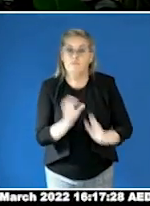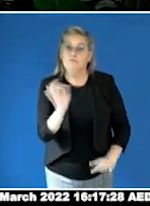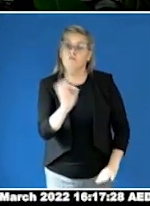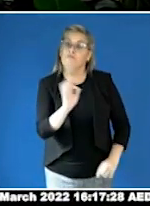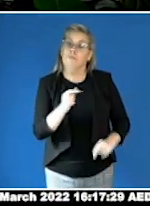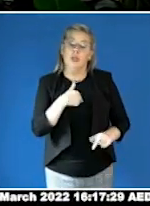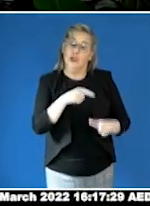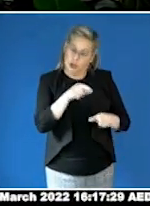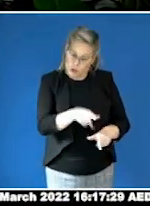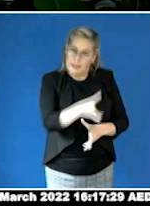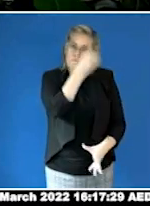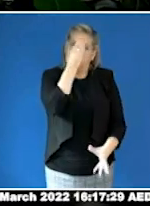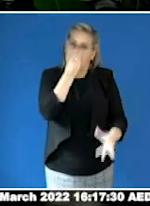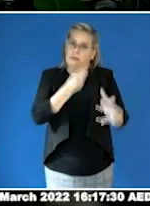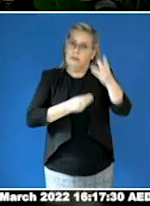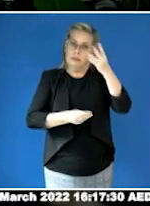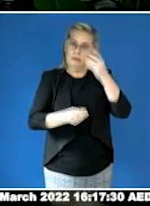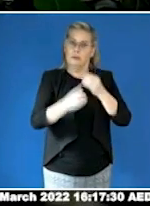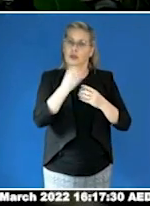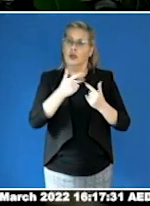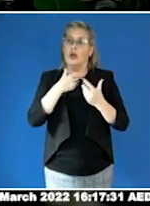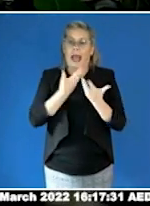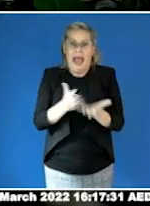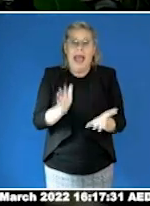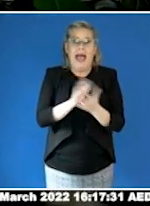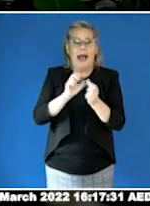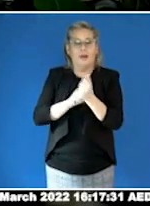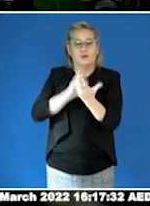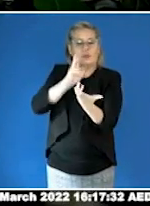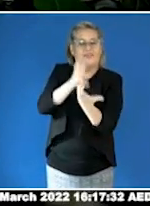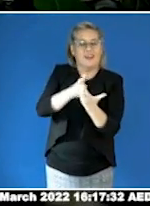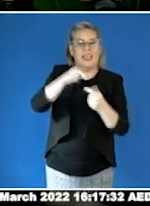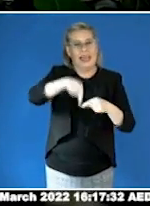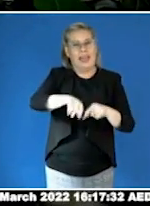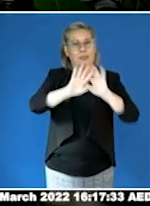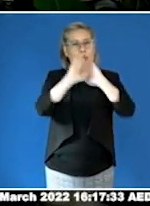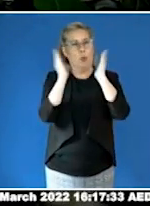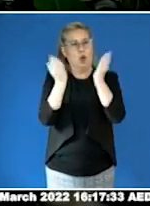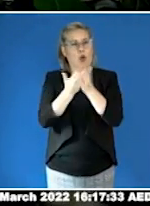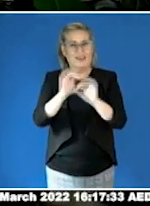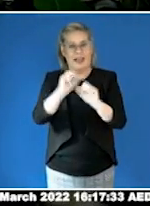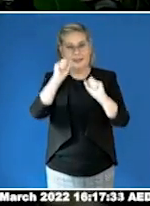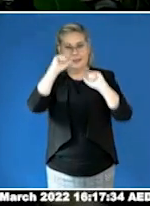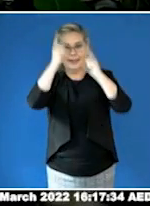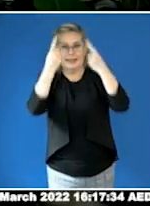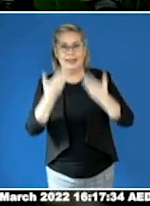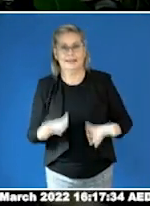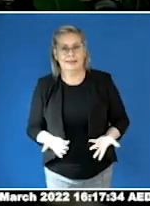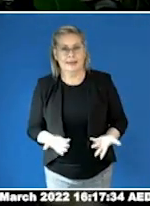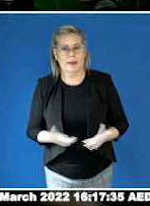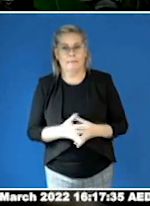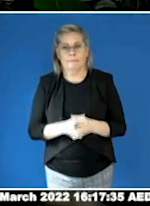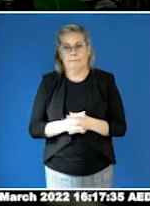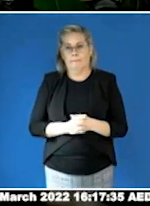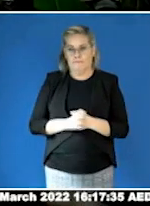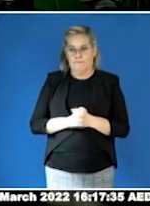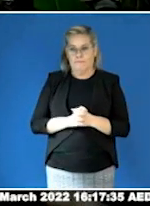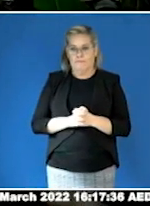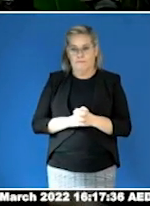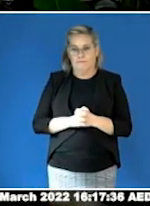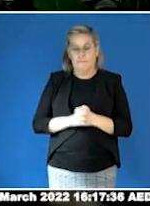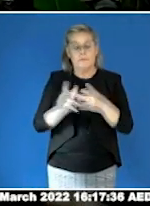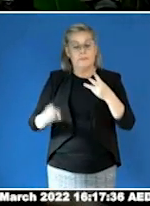And the third recommendation we've got is further research combining lived and professional